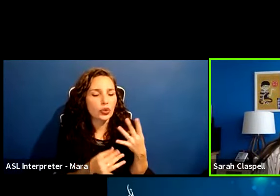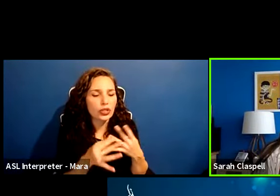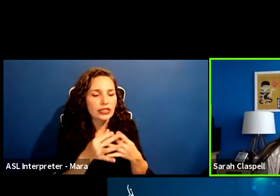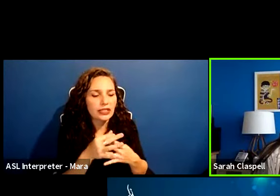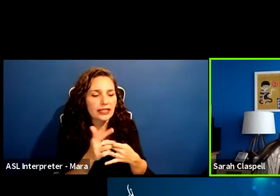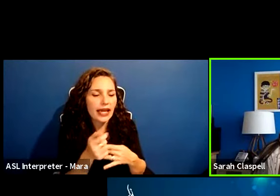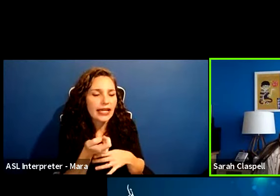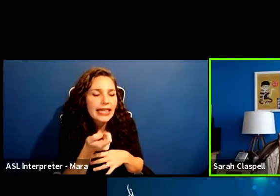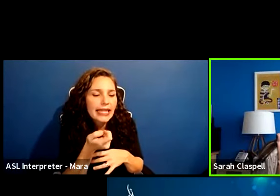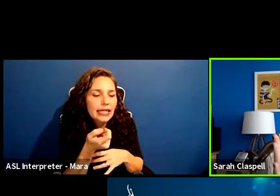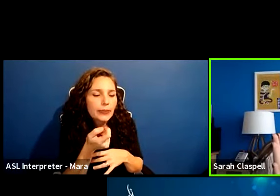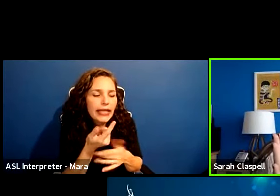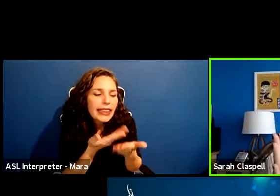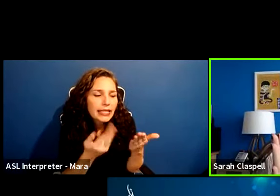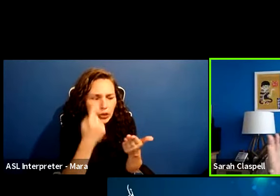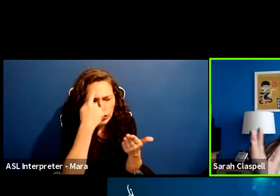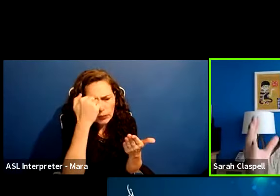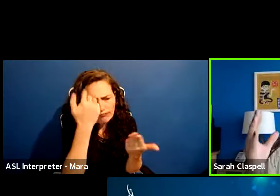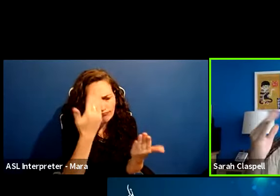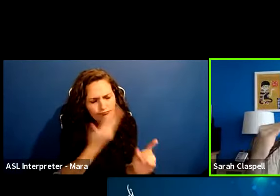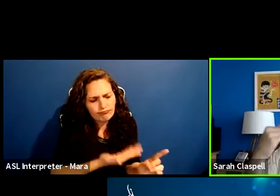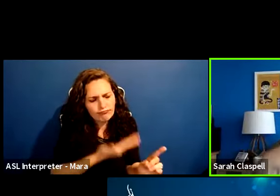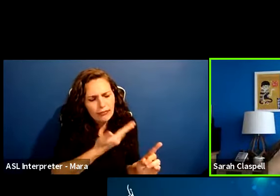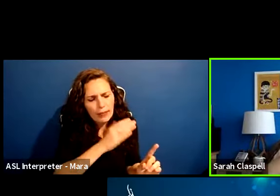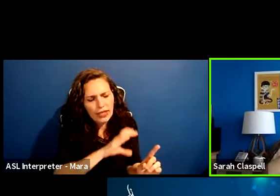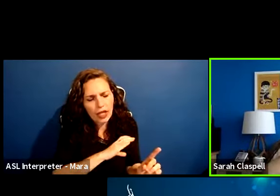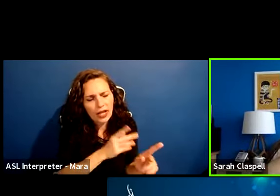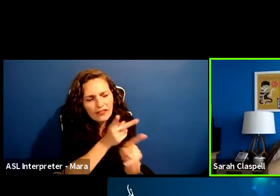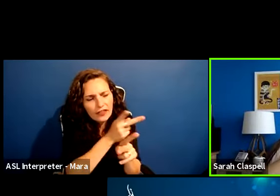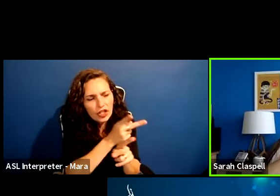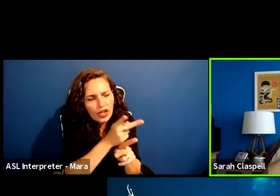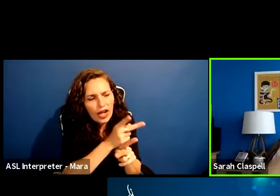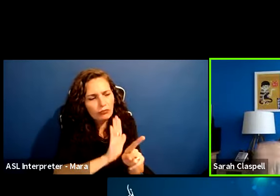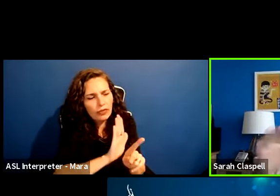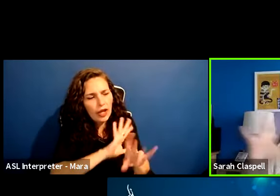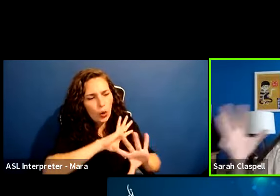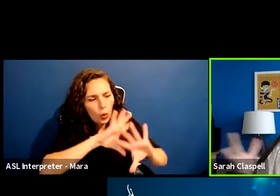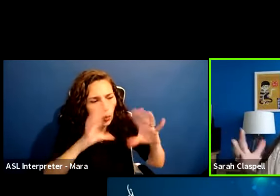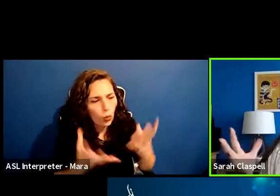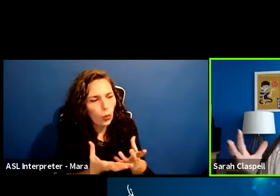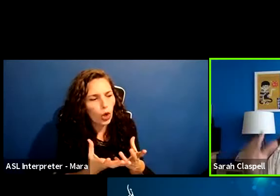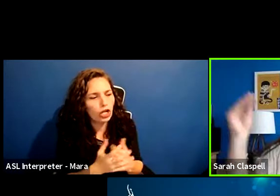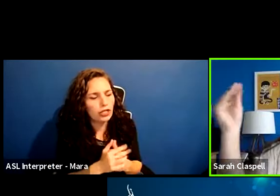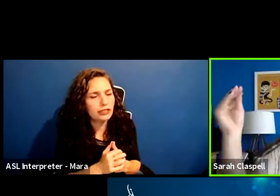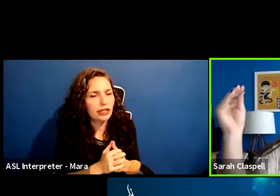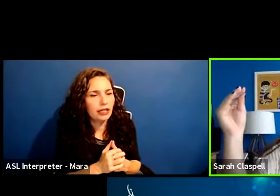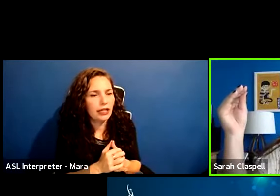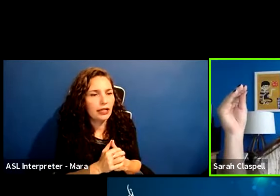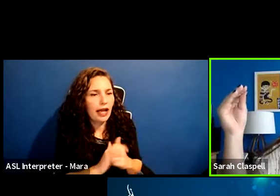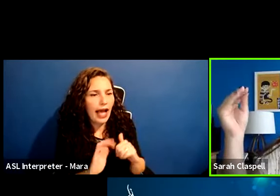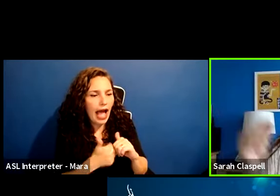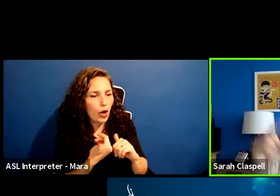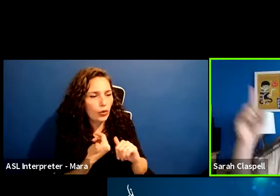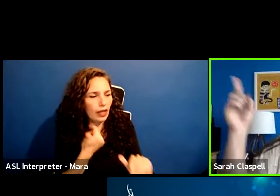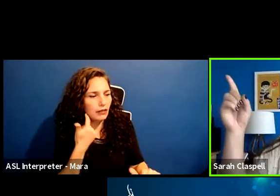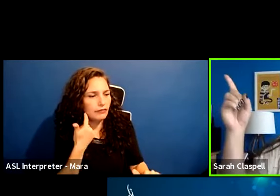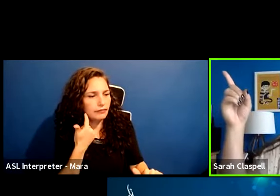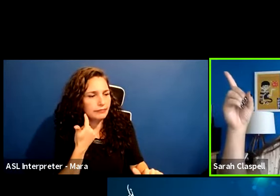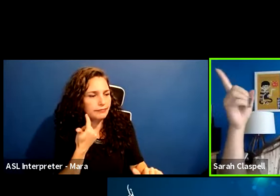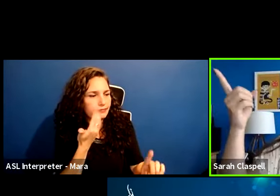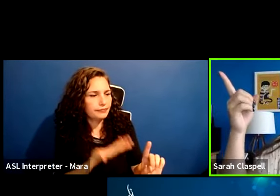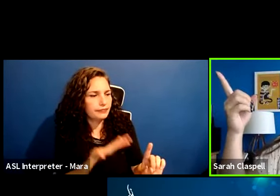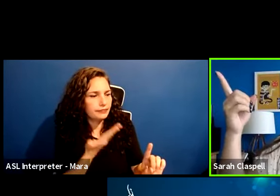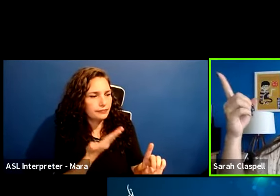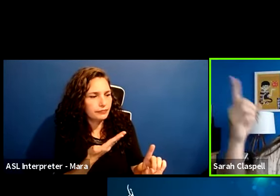that we know about this character and can figure out the world in which, um, they've made this choice. Uh, I'm